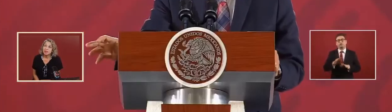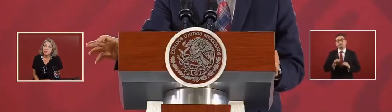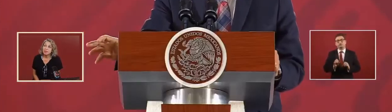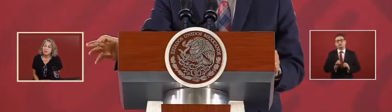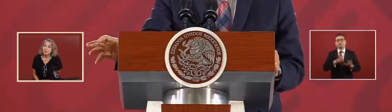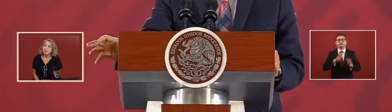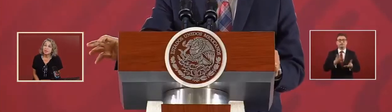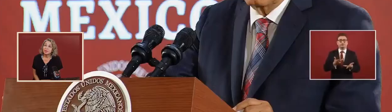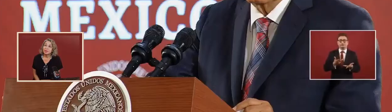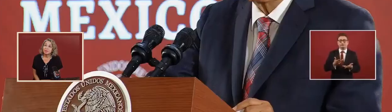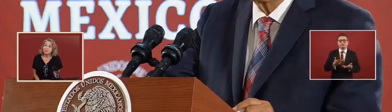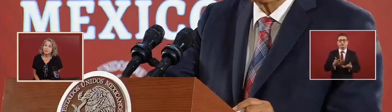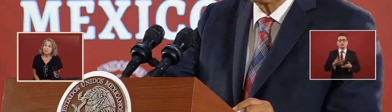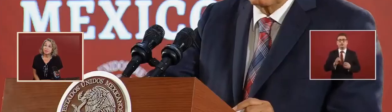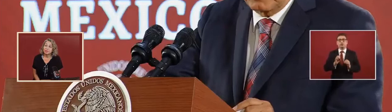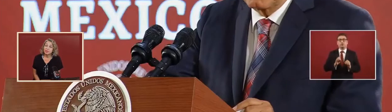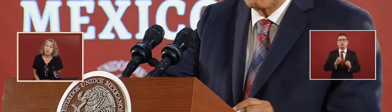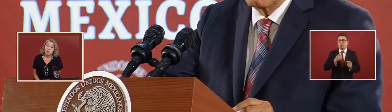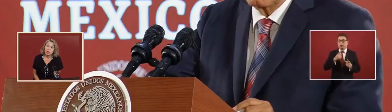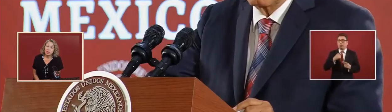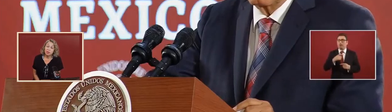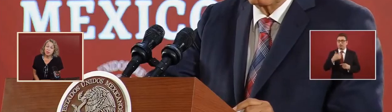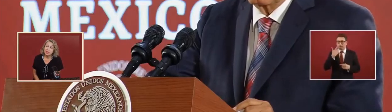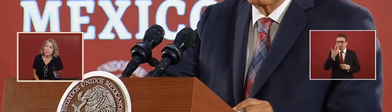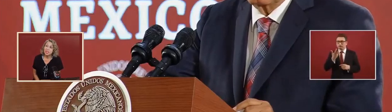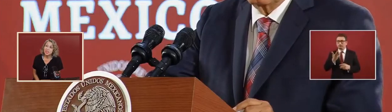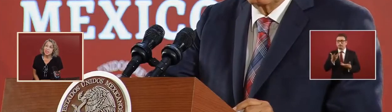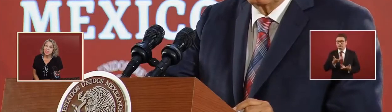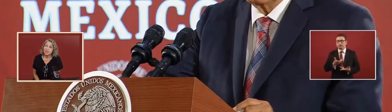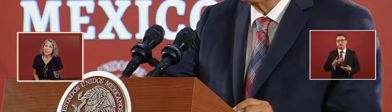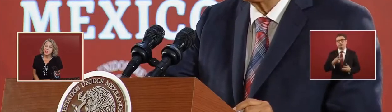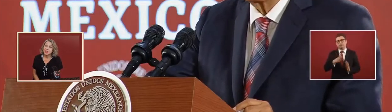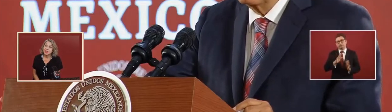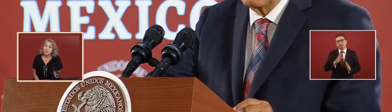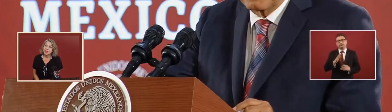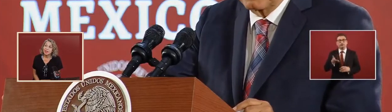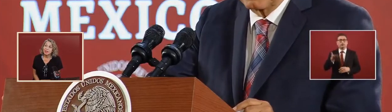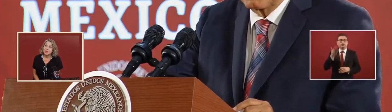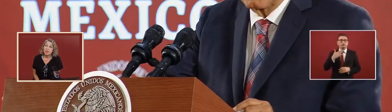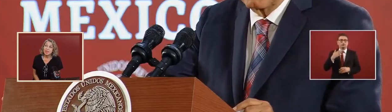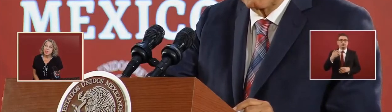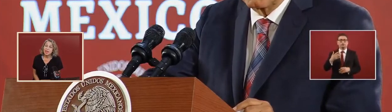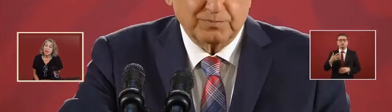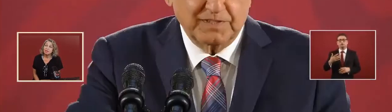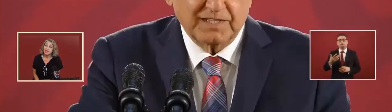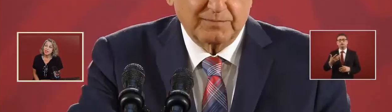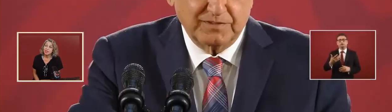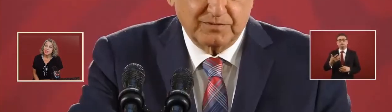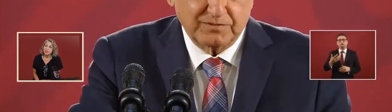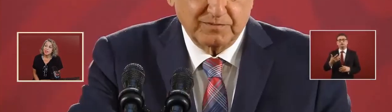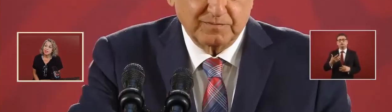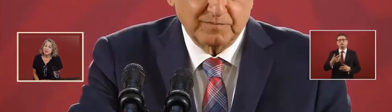maybe intentionally we didn't have it the medications